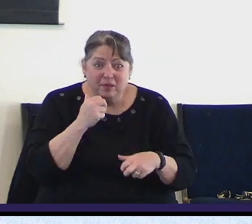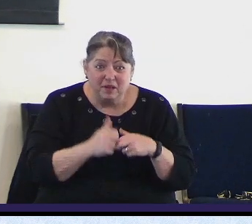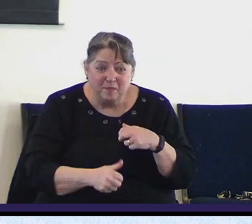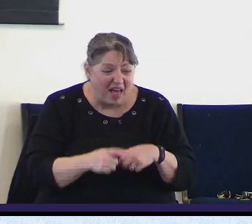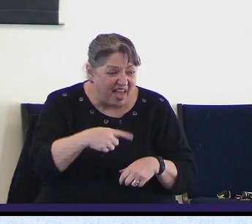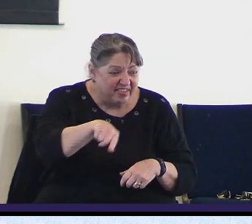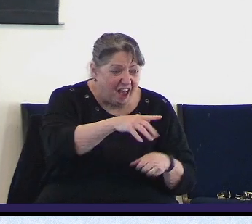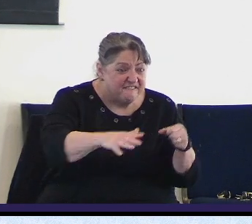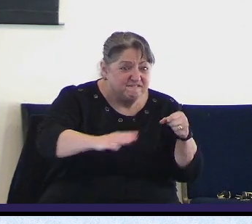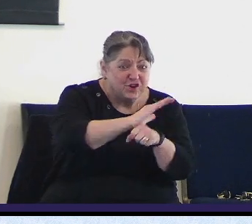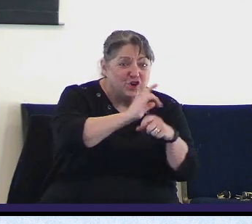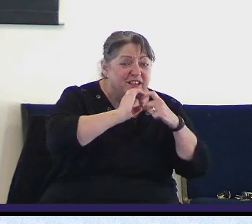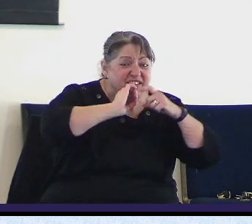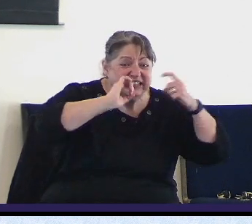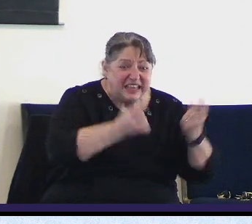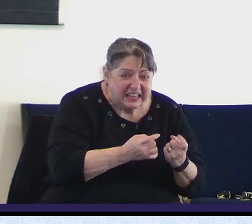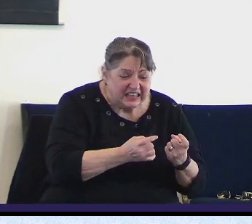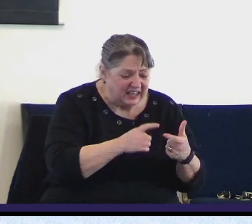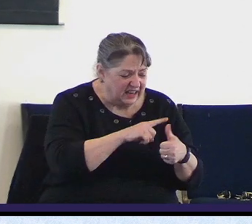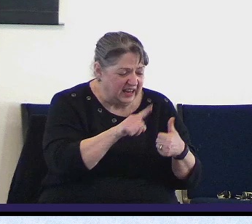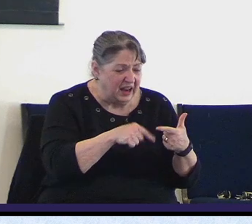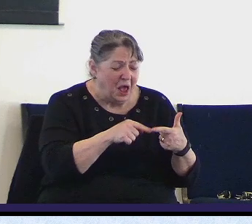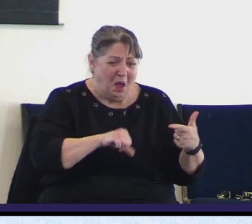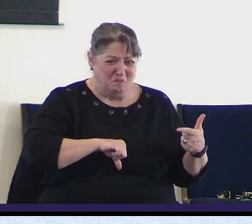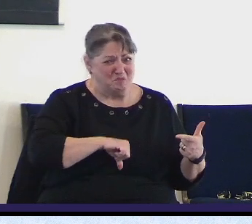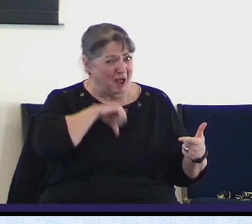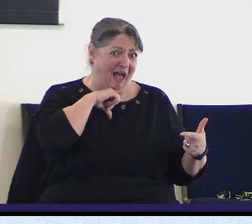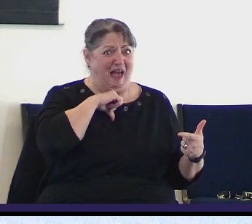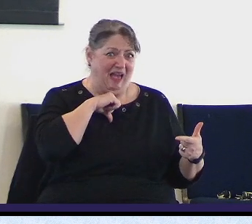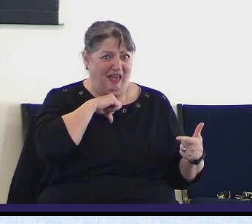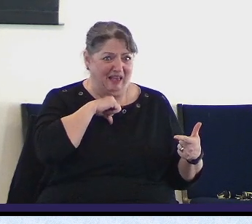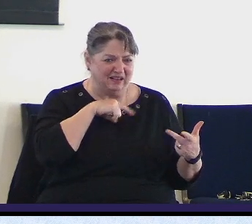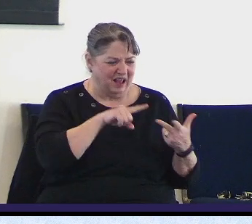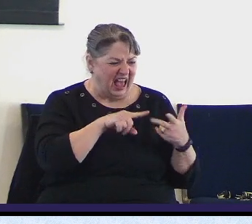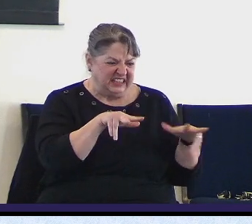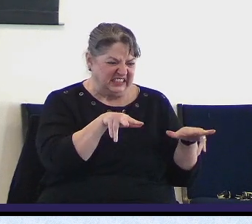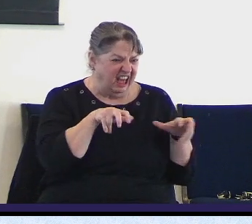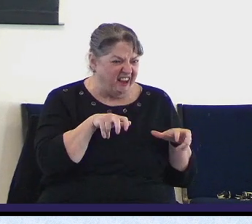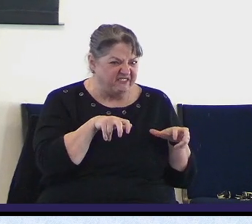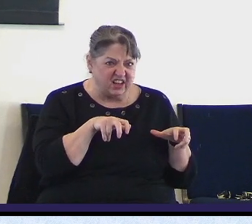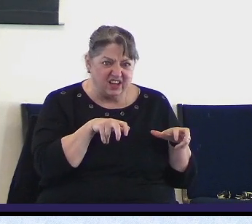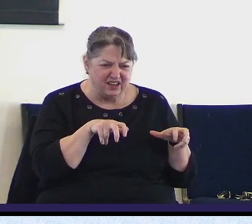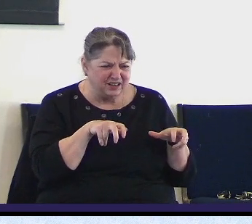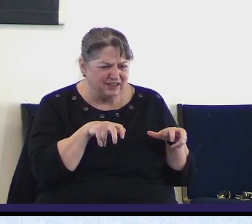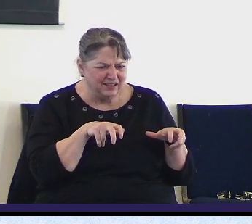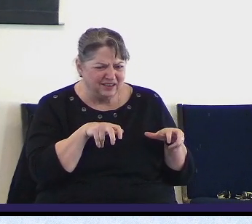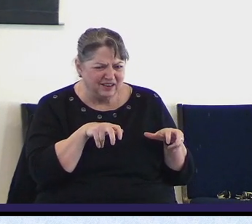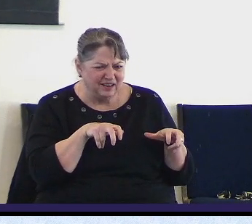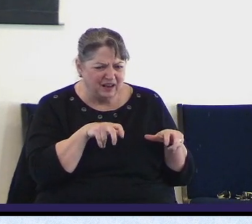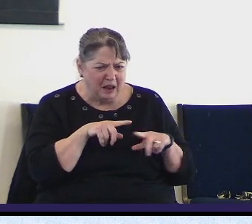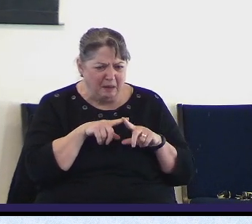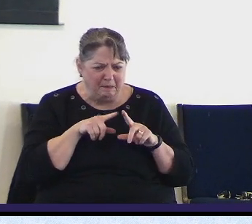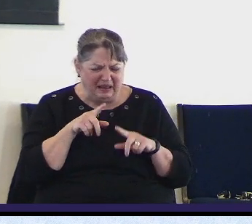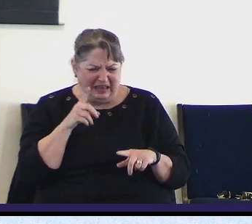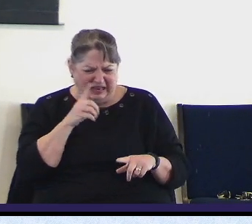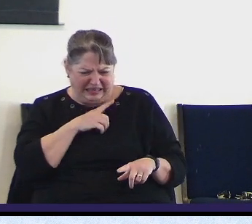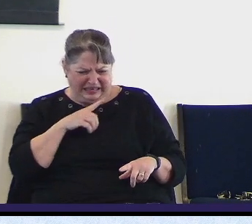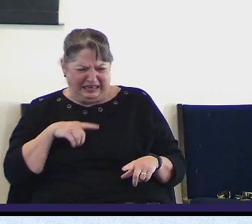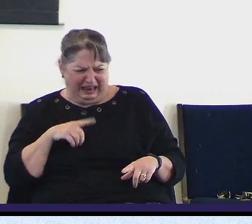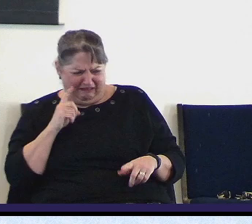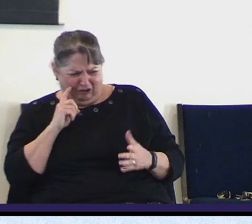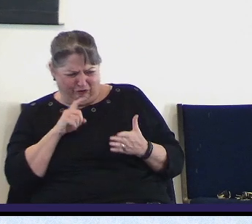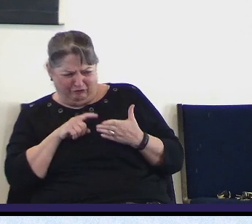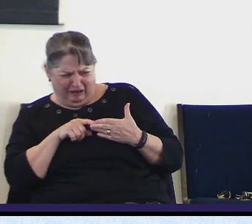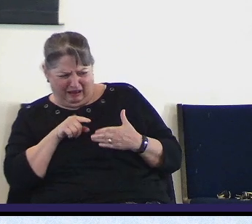selfish pride that confirmed who they were that the psalmist was against and so he